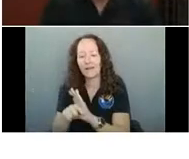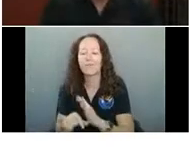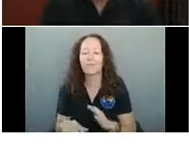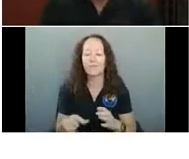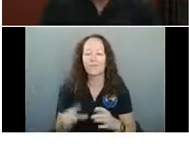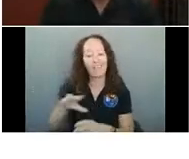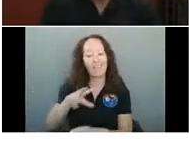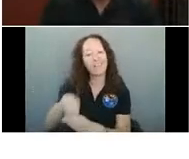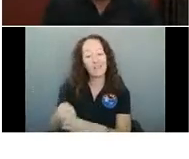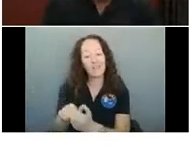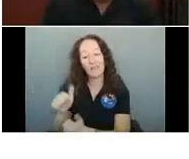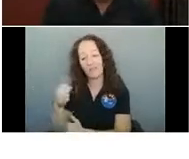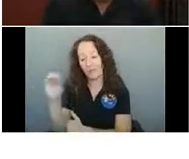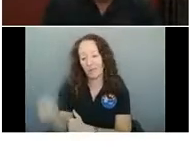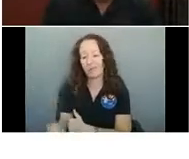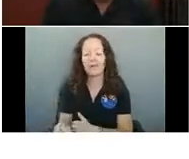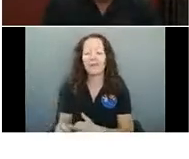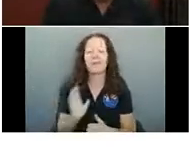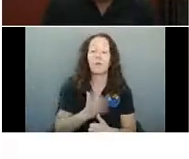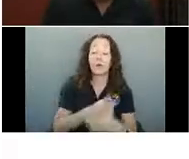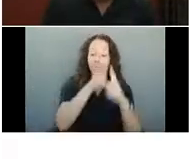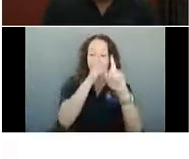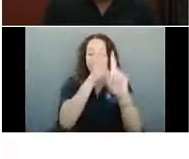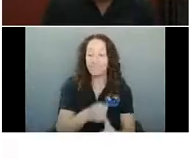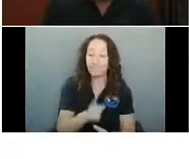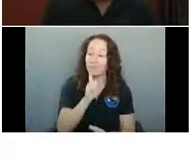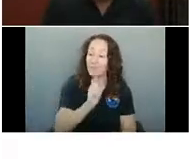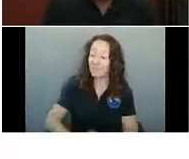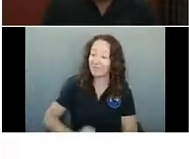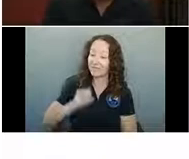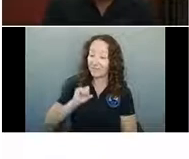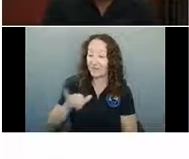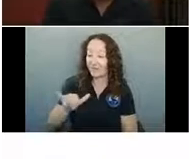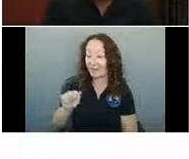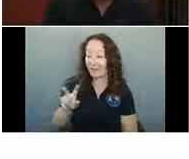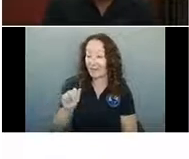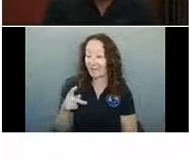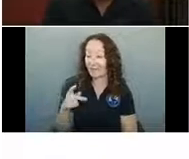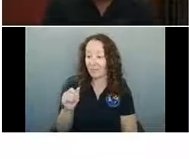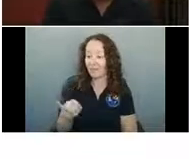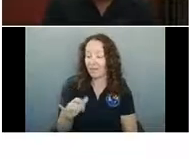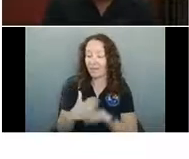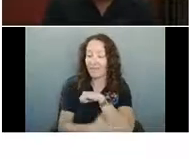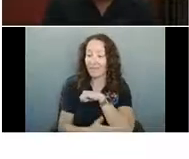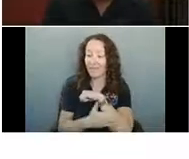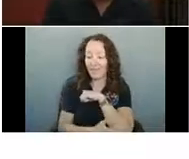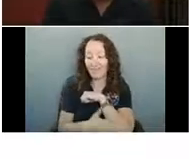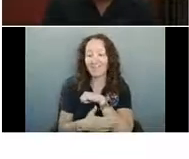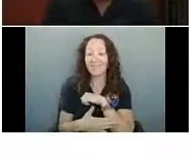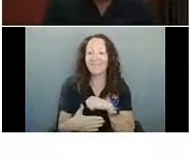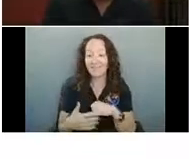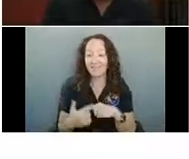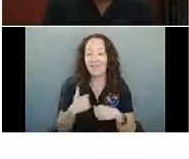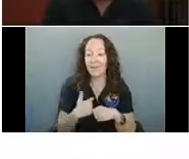Now, I'm very proud to say that Yavapai County is one of only two counties in the state that fall within a moderate